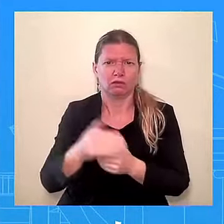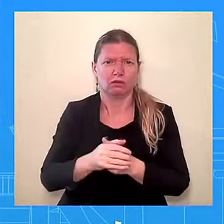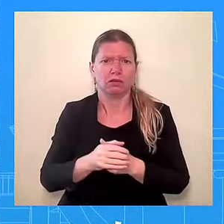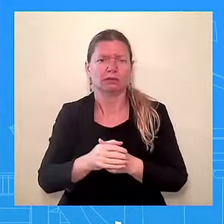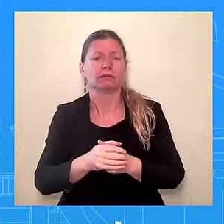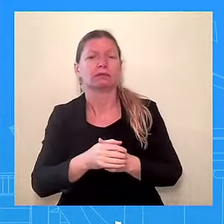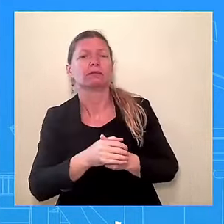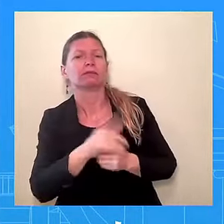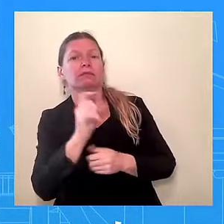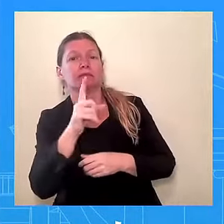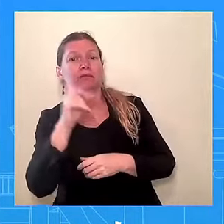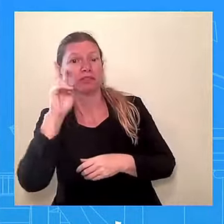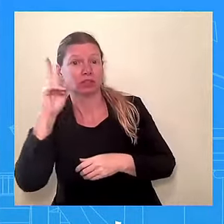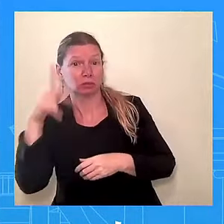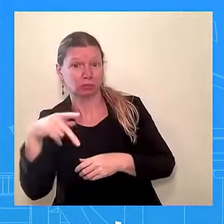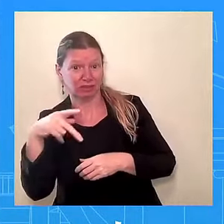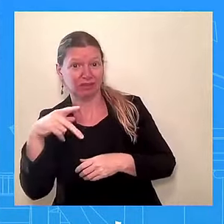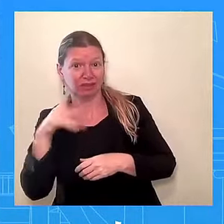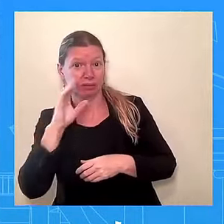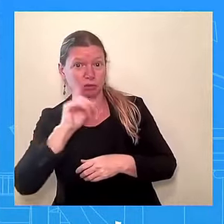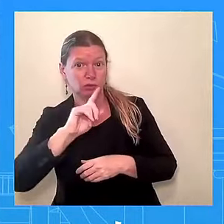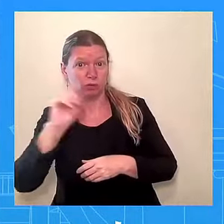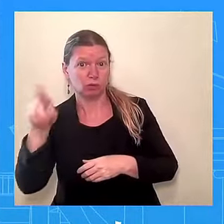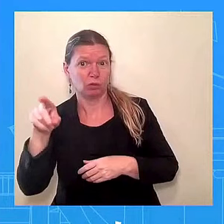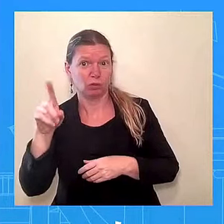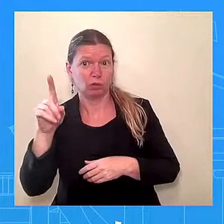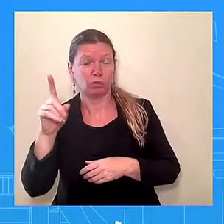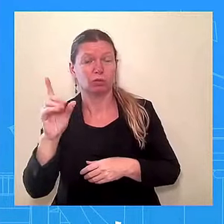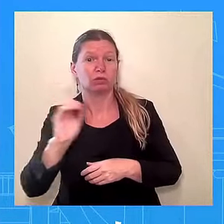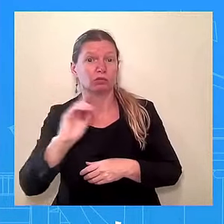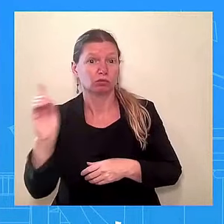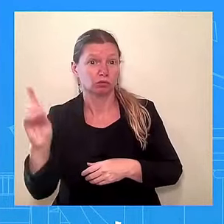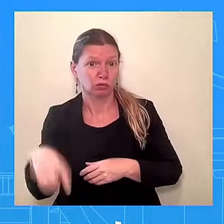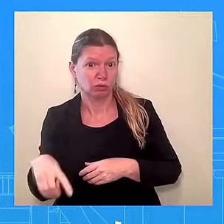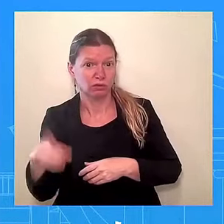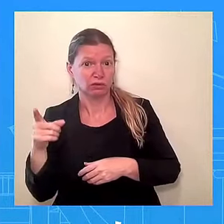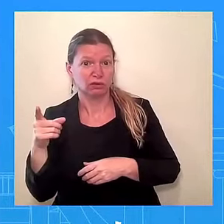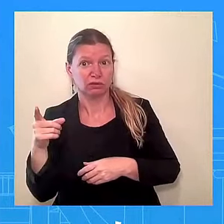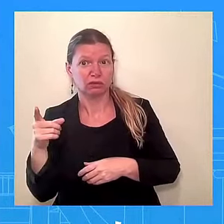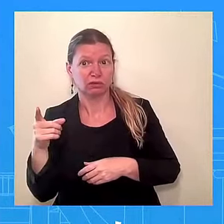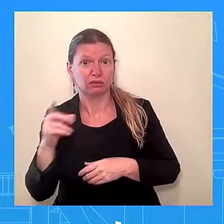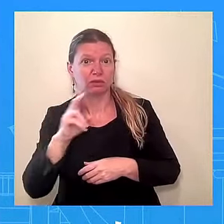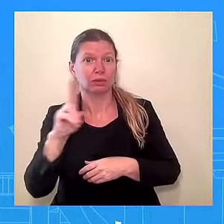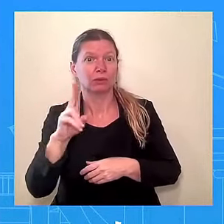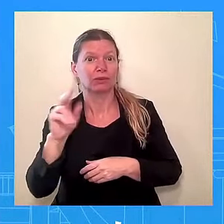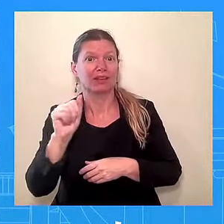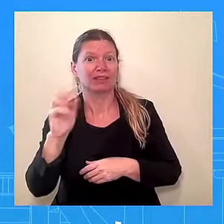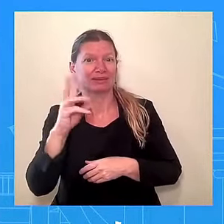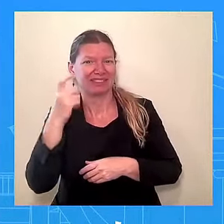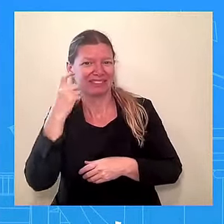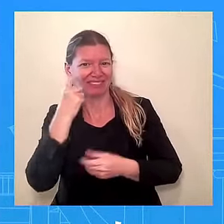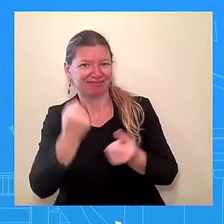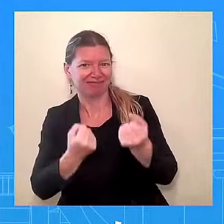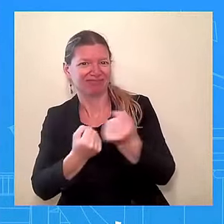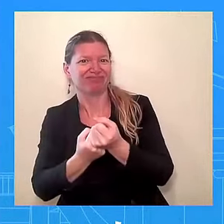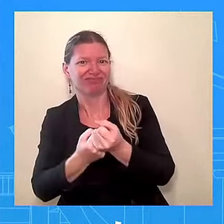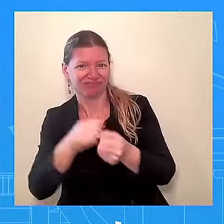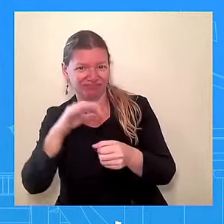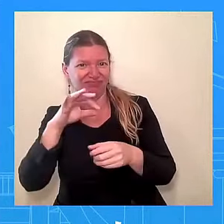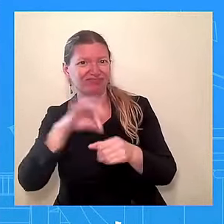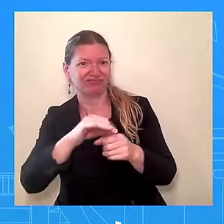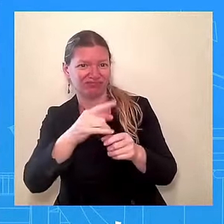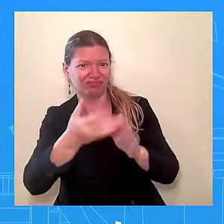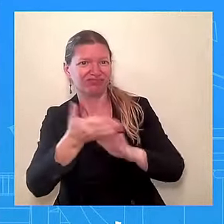a rally that will be taking place in Detroit. The administration began work on an